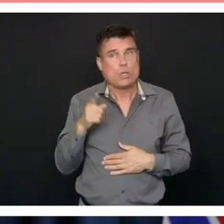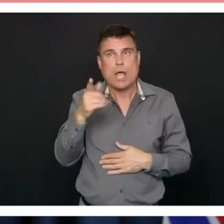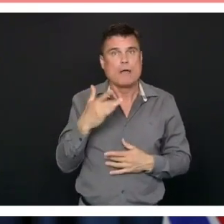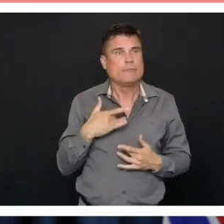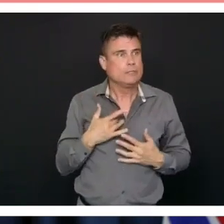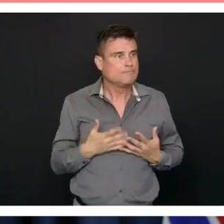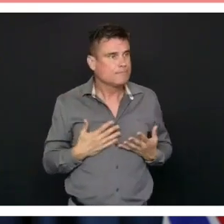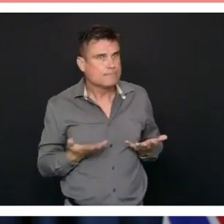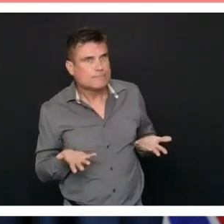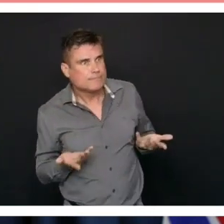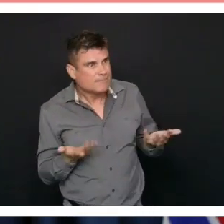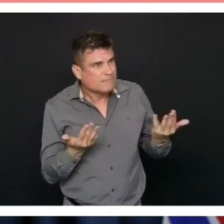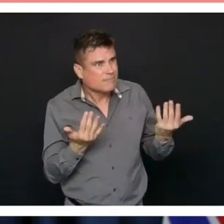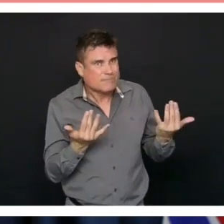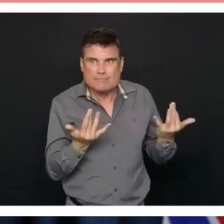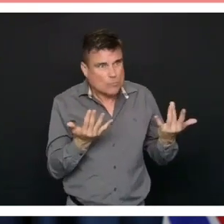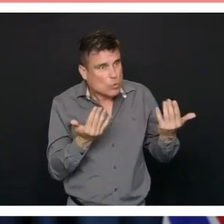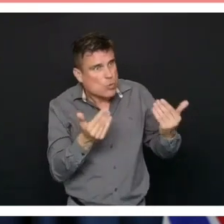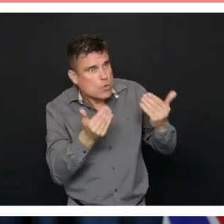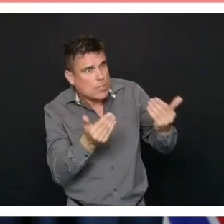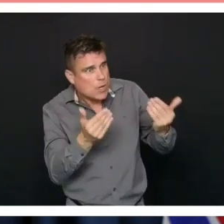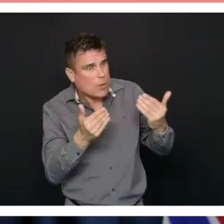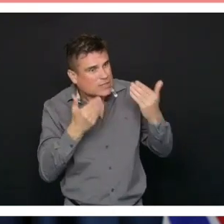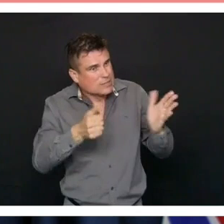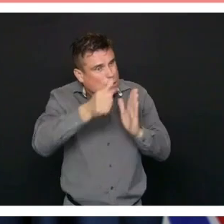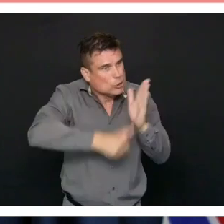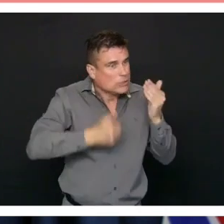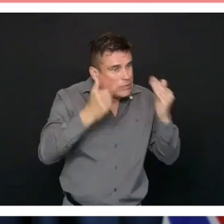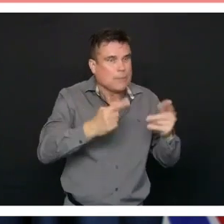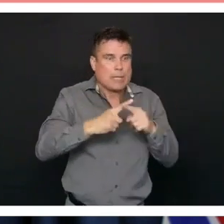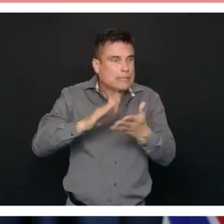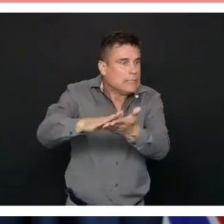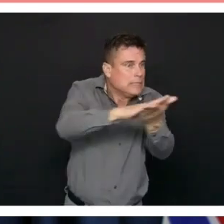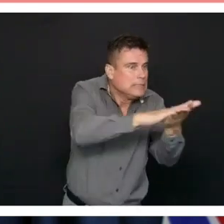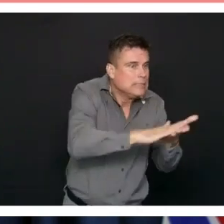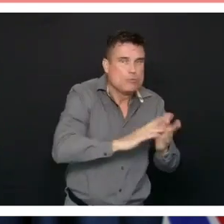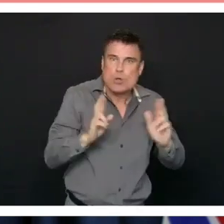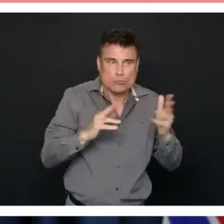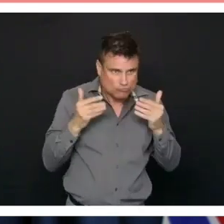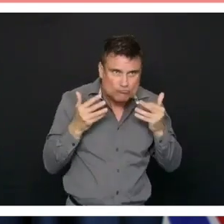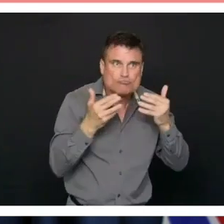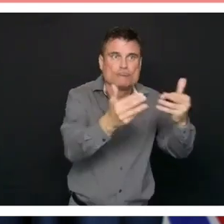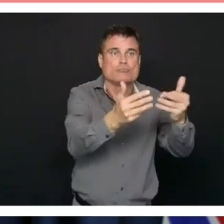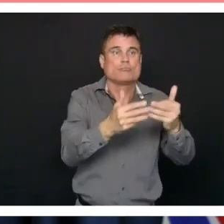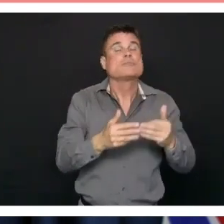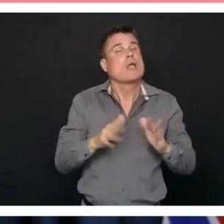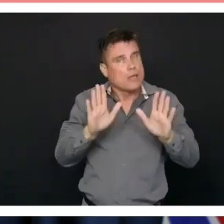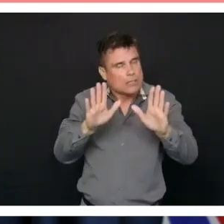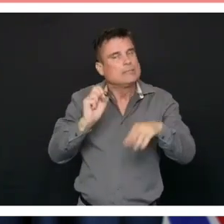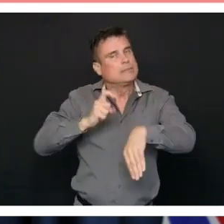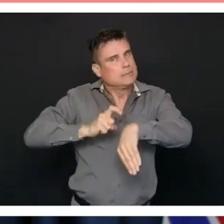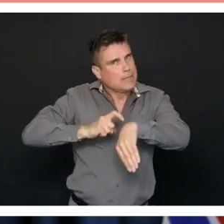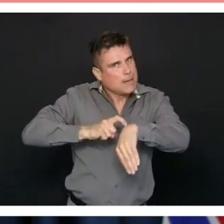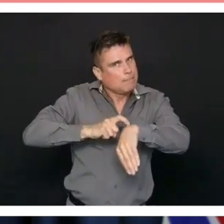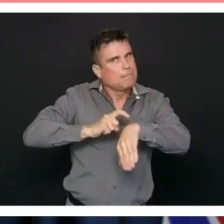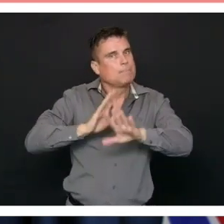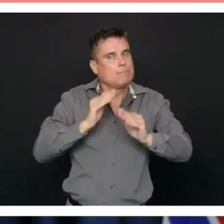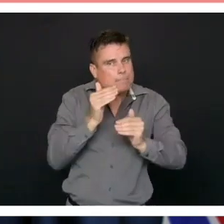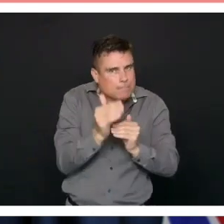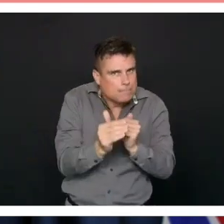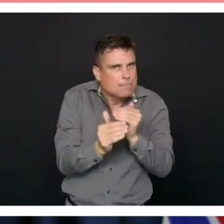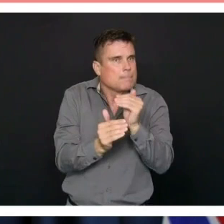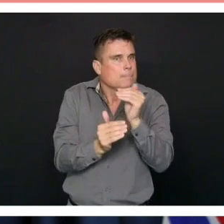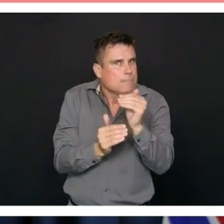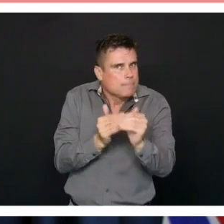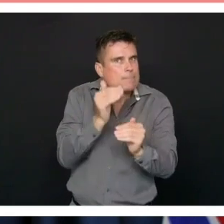extraordinary and it has been a challenging time both for the mental health of people in acute care and across the healthcare system of